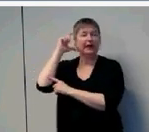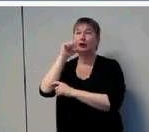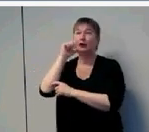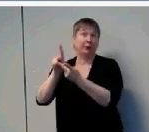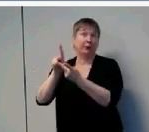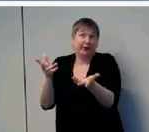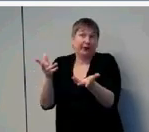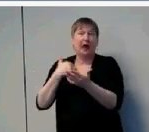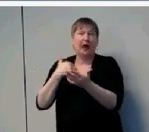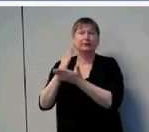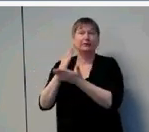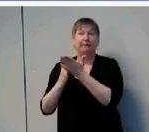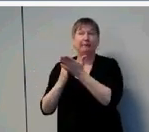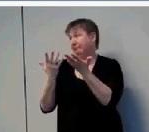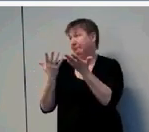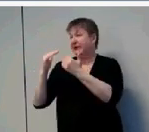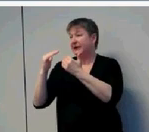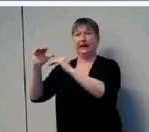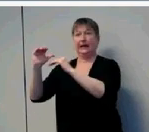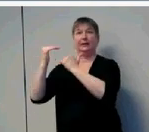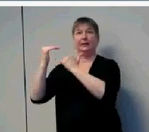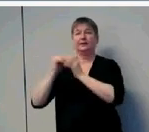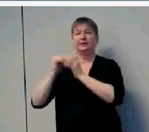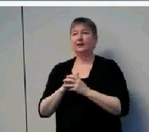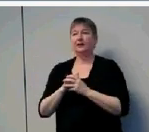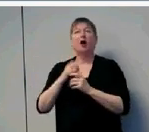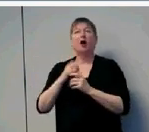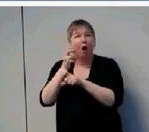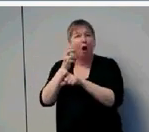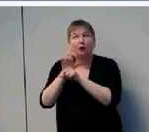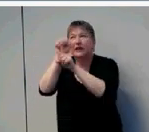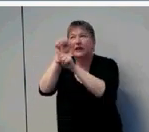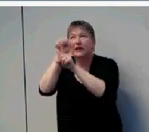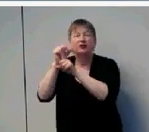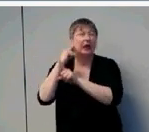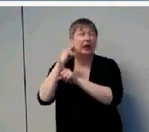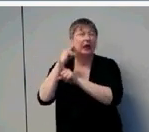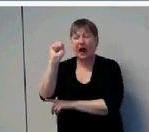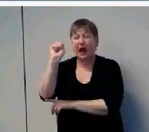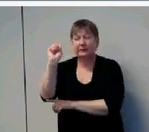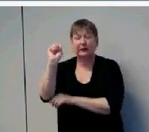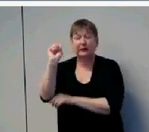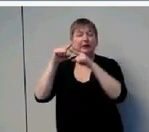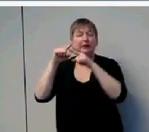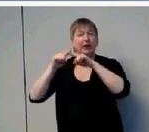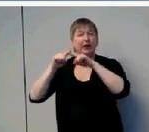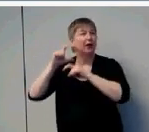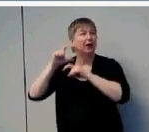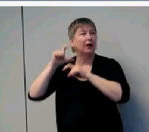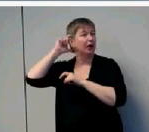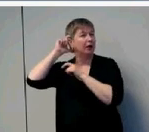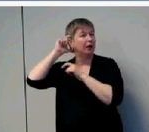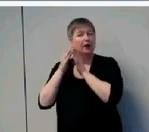it's hard for children to perceive sounds like S if the bandwidth of their hearing aids is limited.